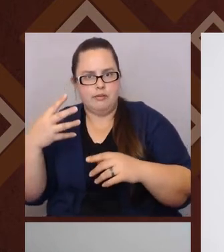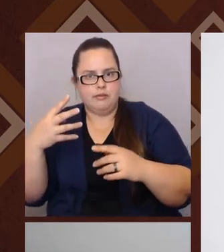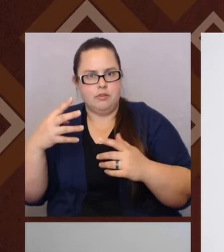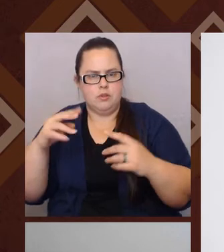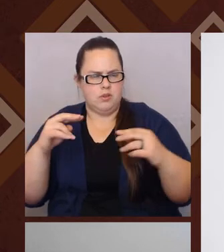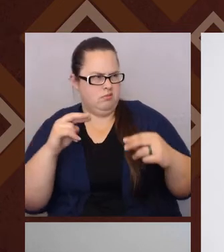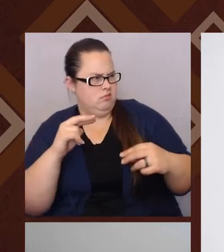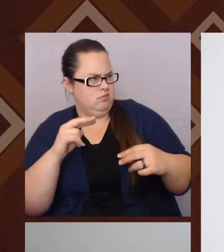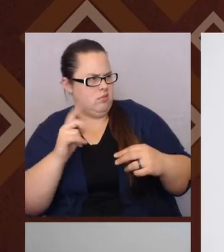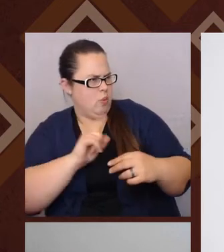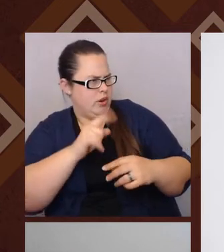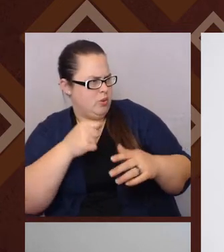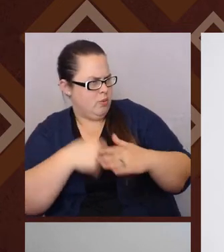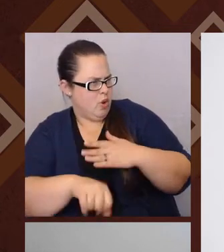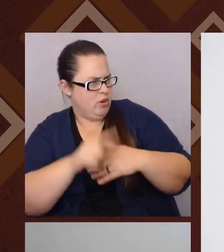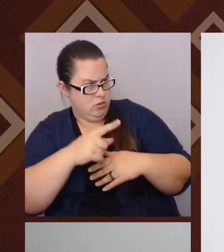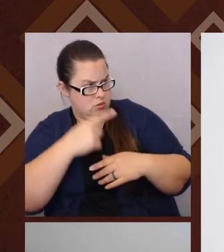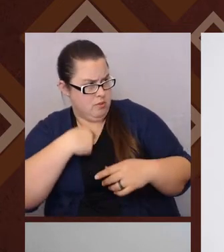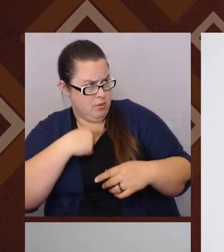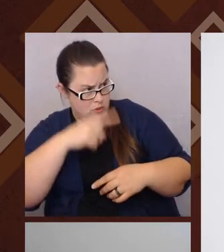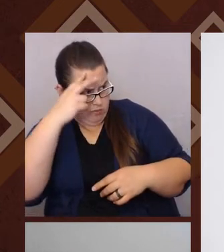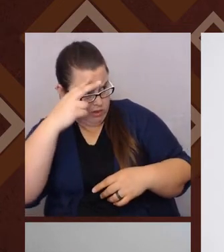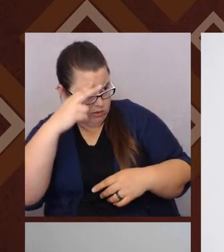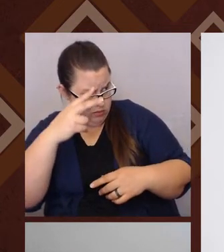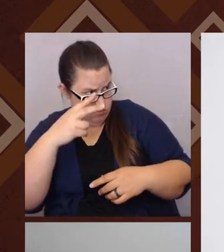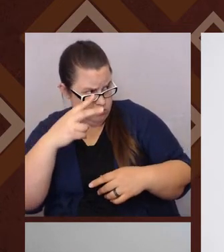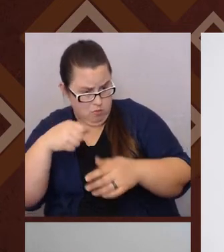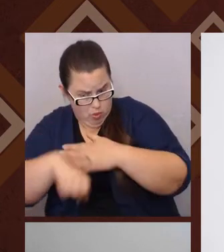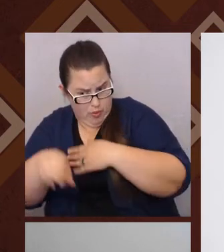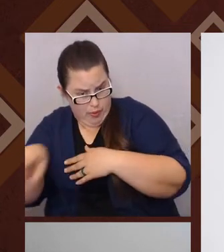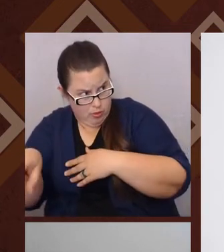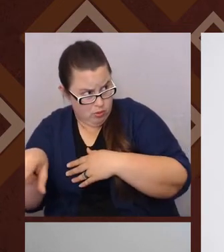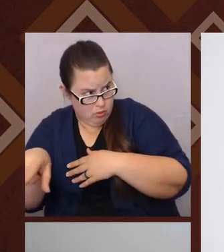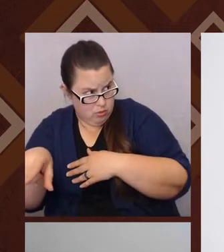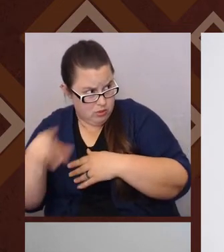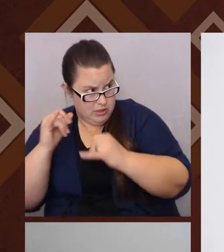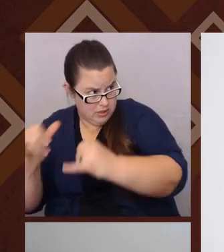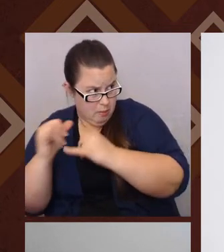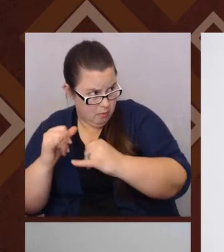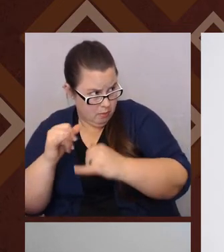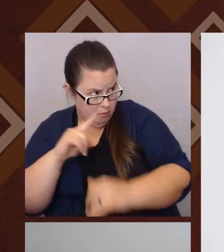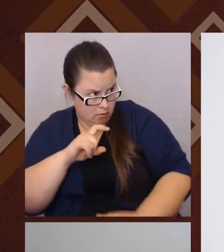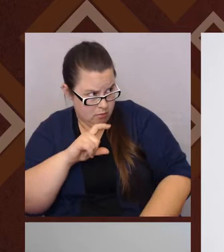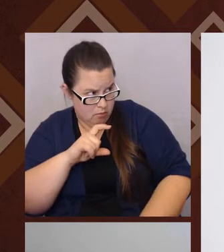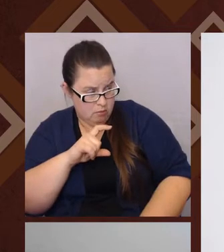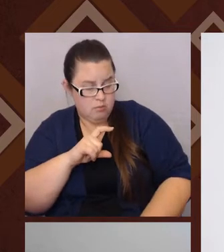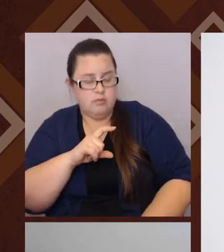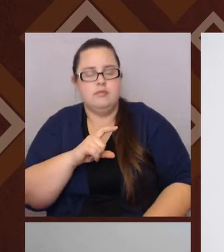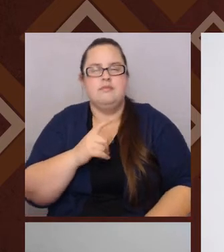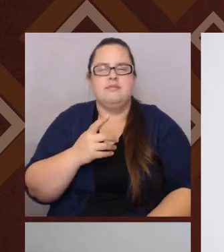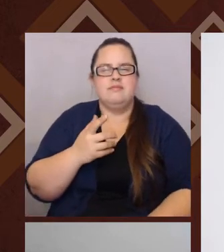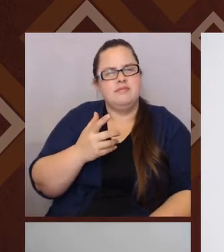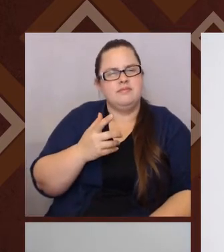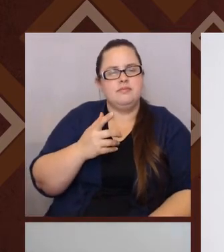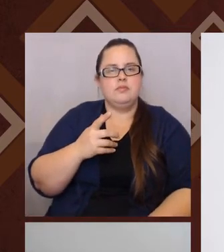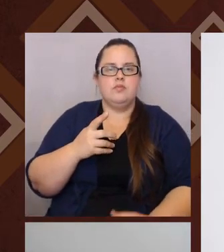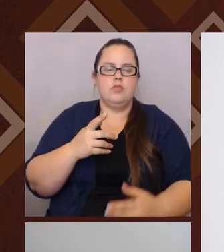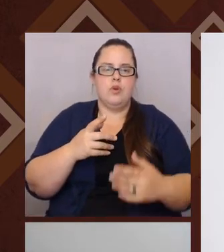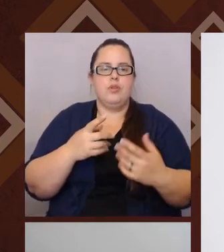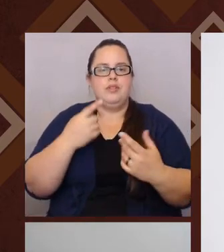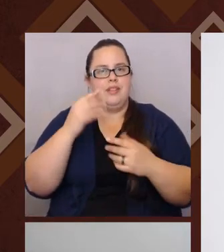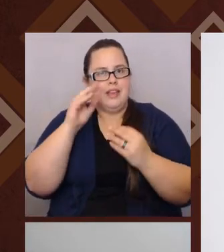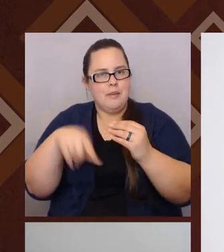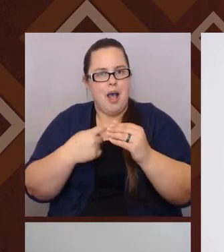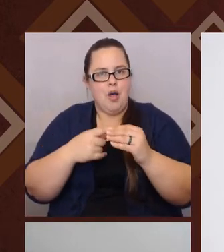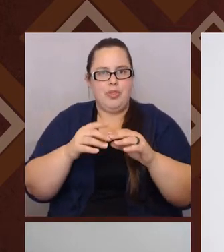where were you born? You're telling me you're a Mexican, like the country I'm from. So again, just kind of thinking about those, like the borderlands and the